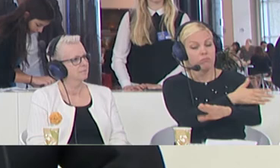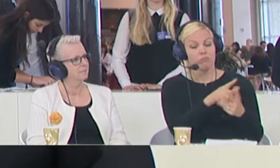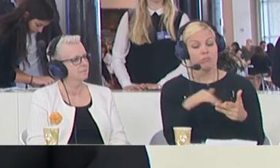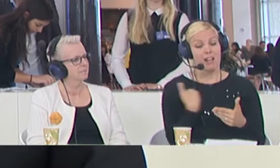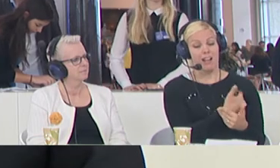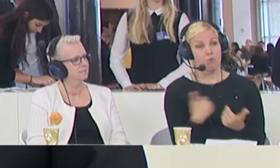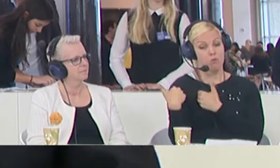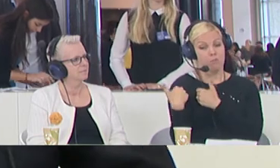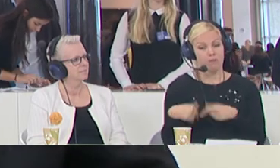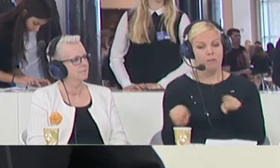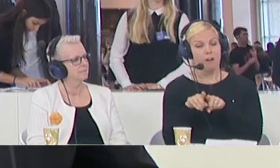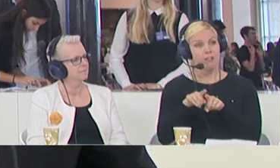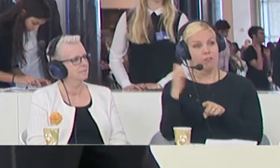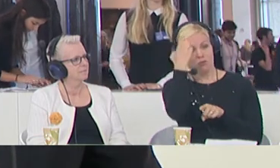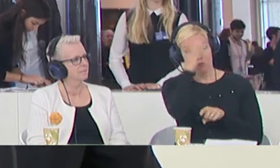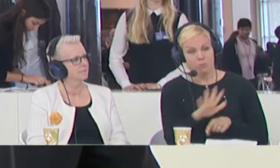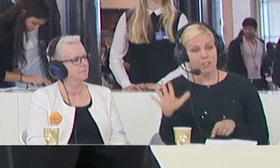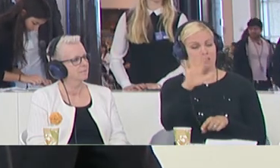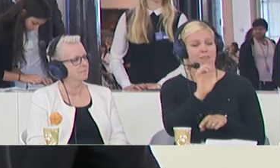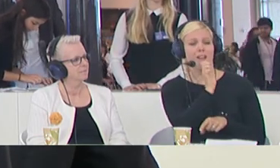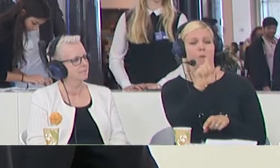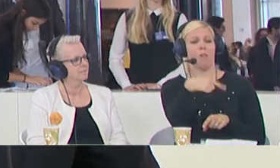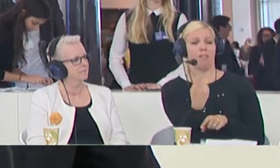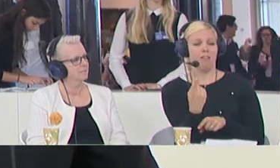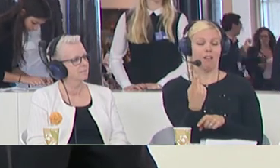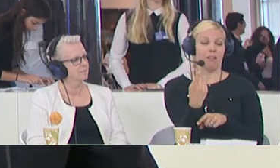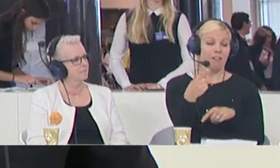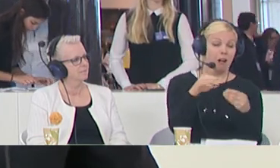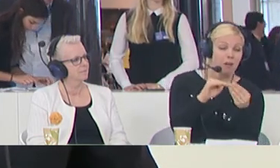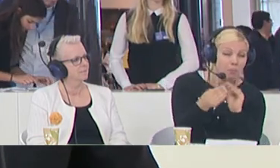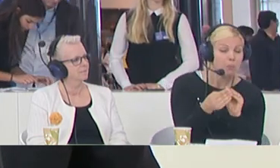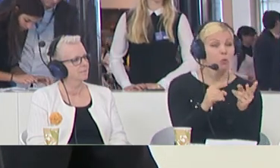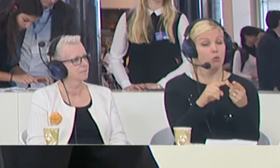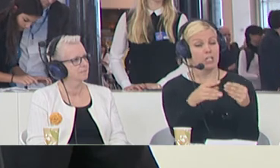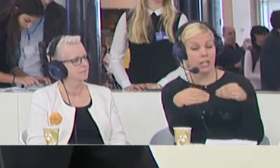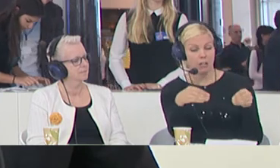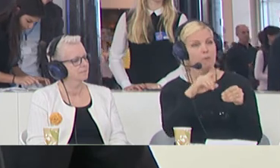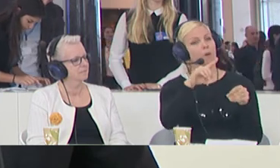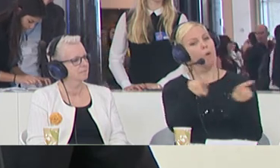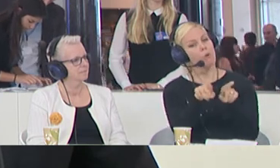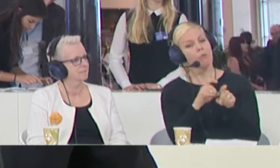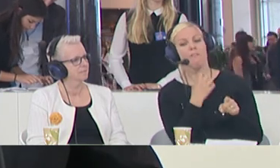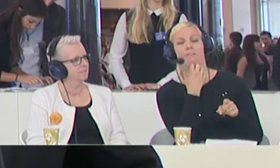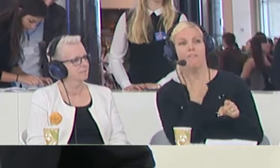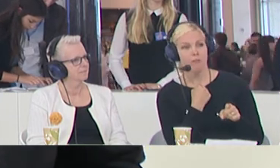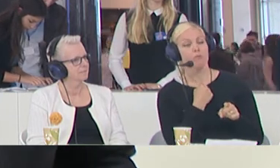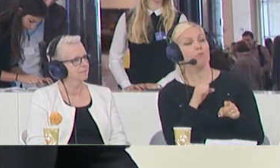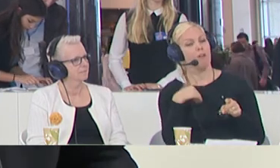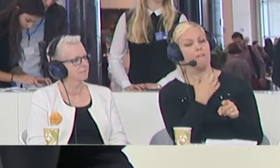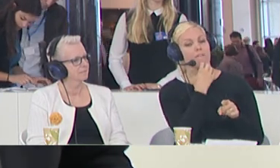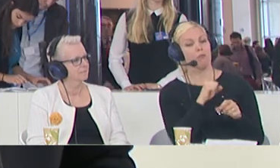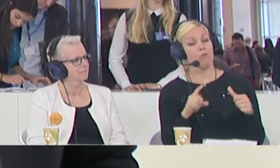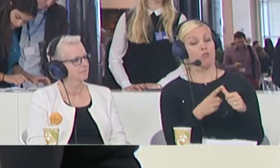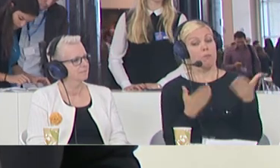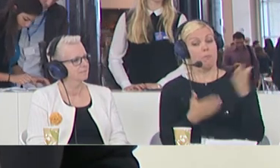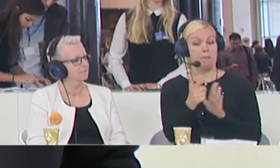as Europeans is not just about tackling numbers, tackling economics. It's also about values. We've got to have our values first, and maybe the policy will fall